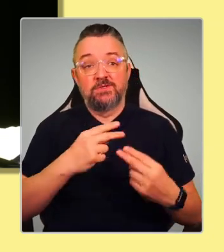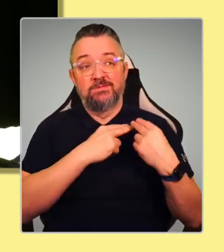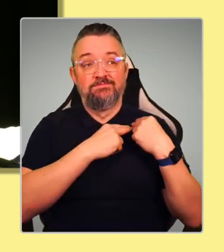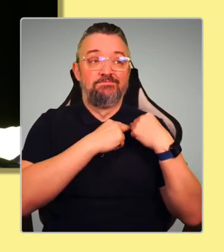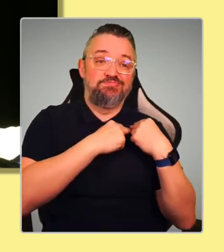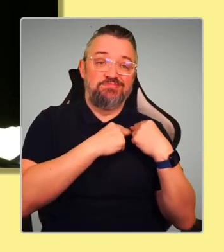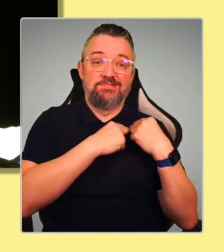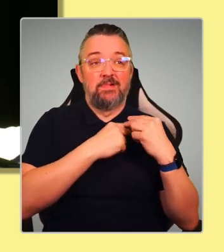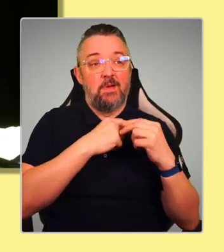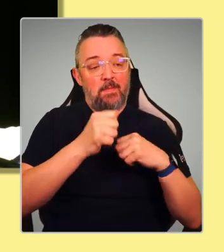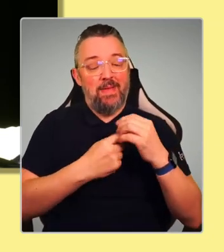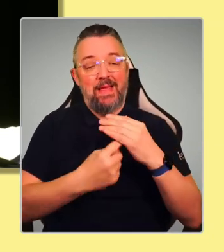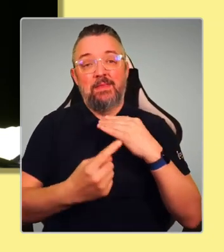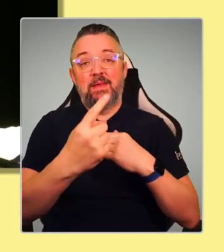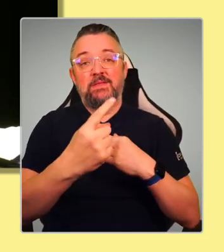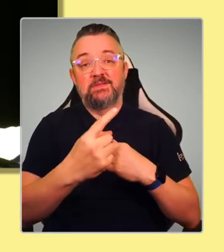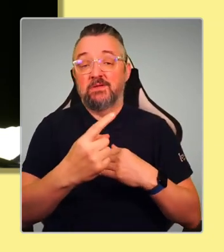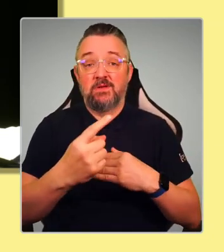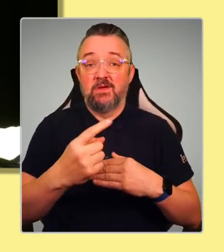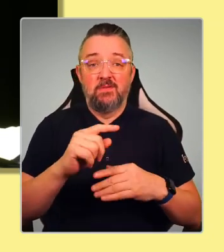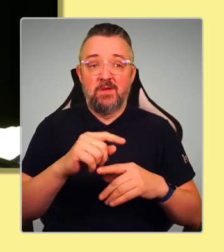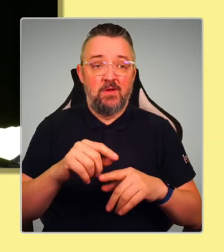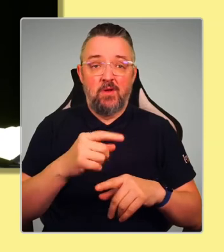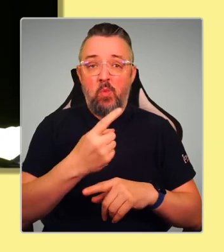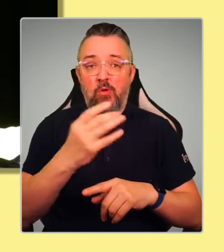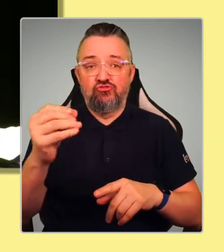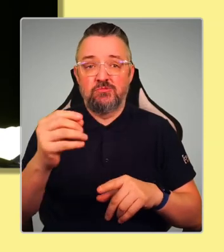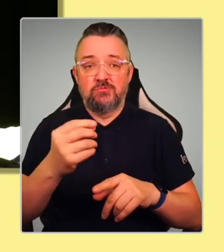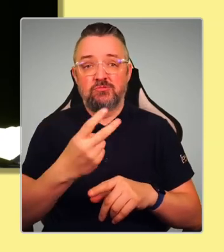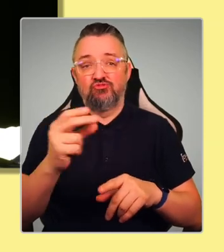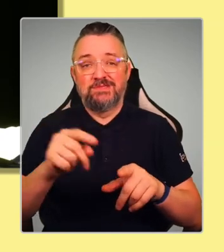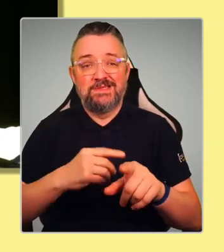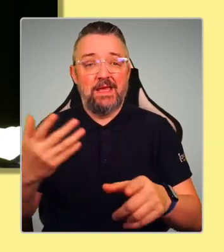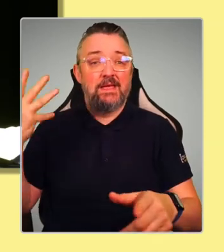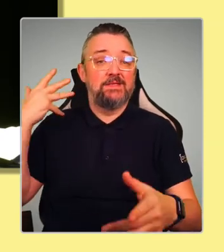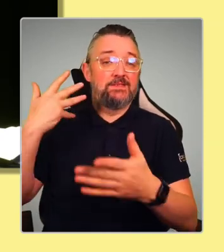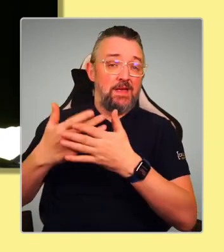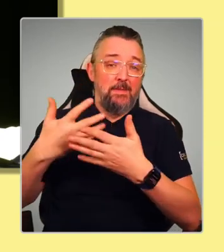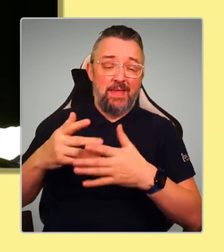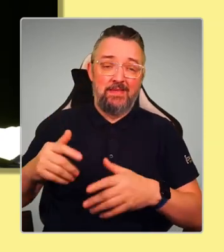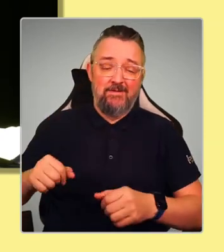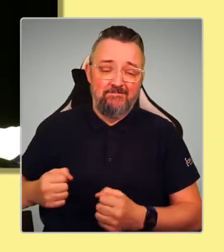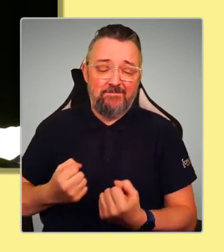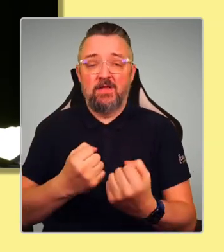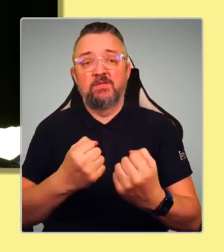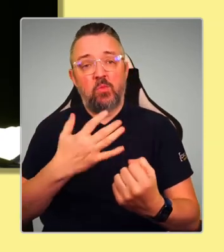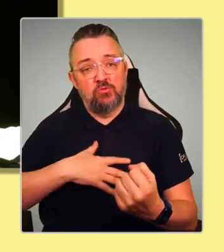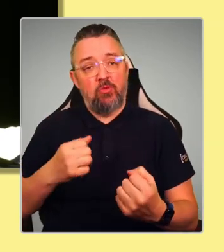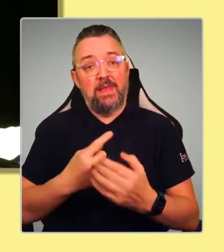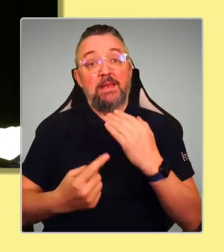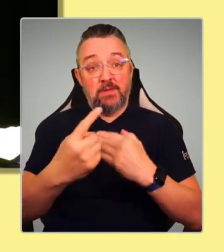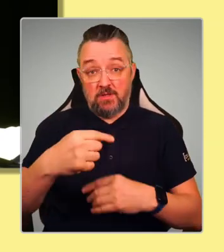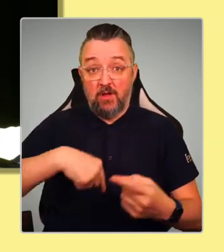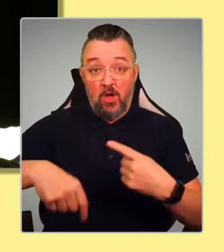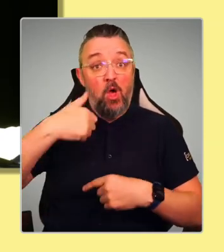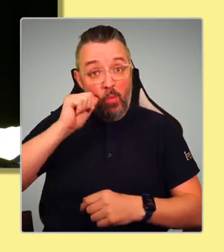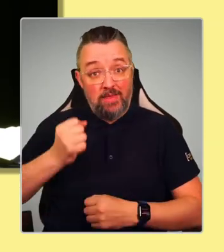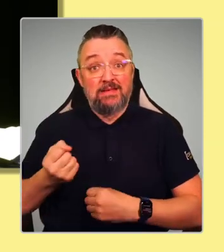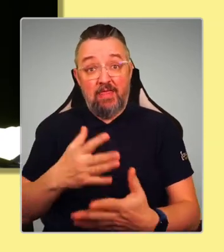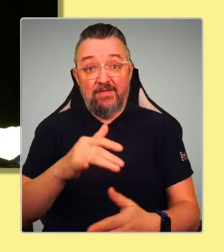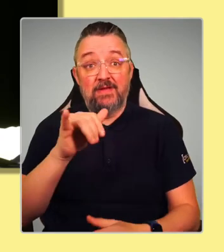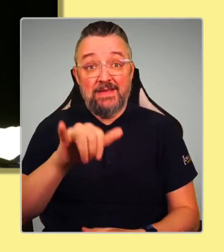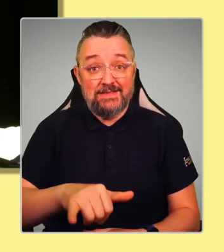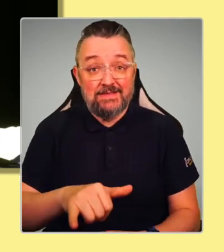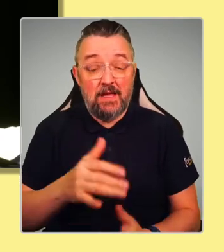Many people, decades, centuries, have been fighting for Scotland to be independent. We will deliver it. But there's not a ruse there. I'm sorry, Simon. If there